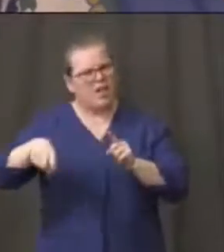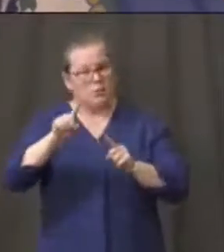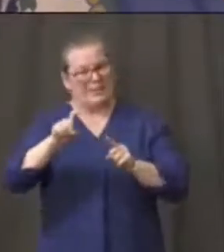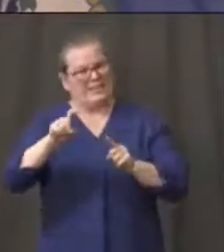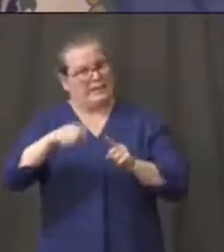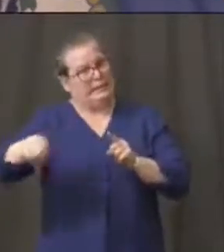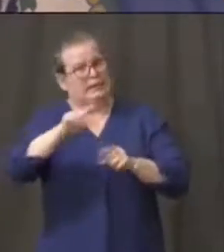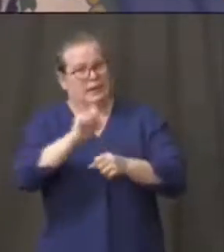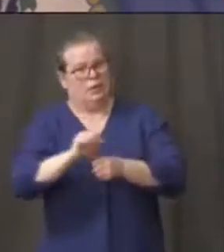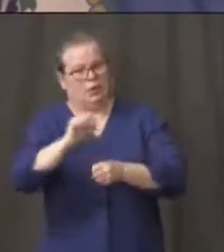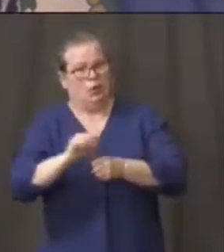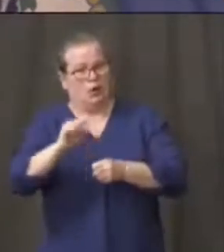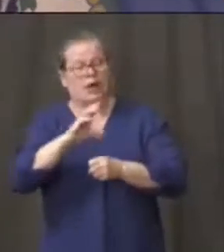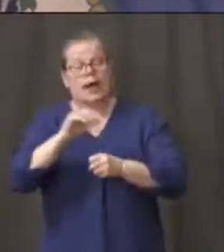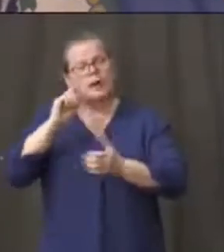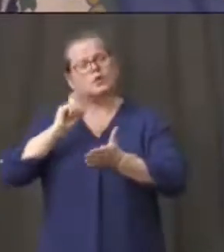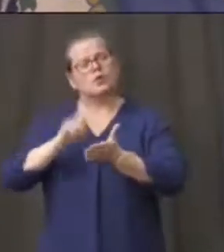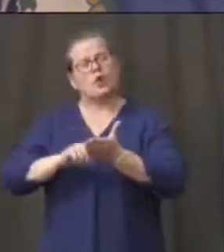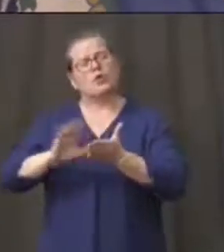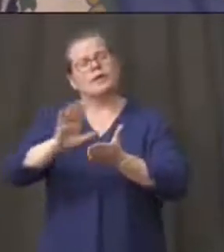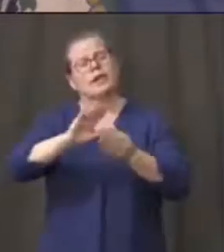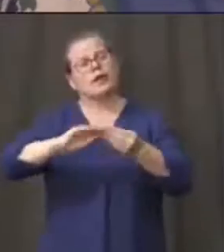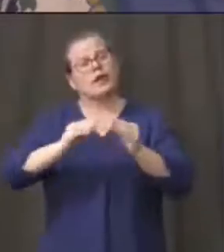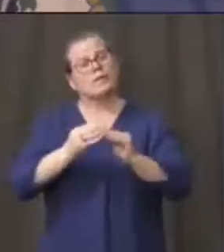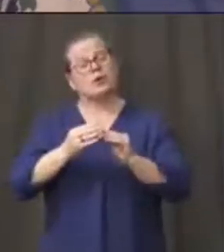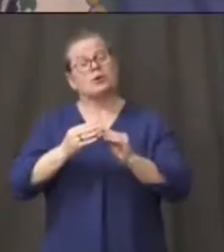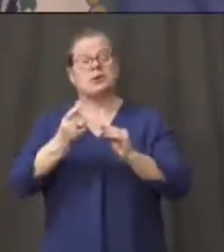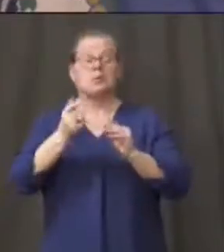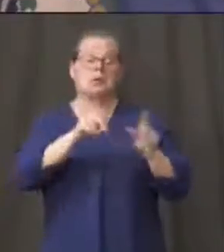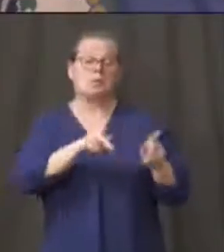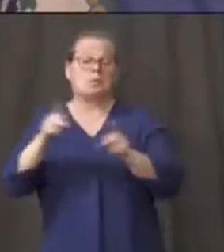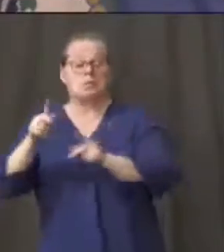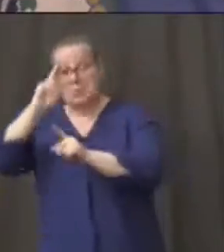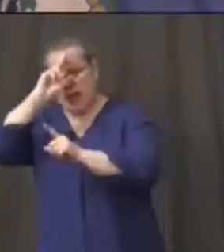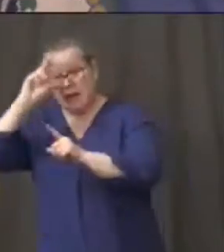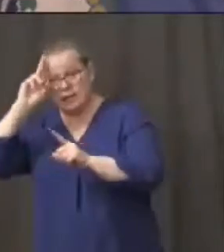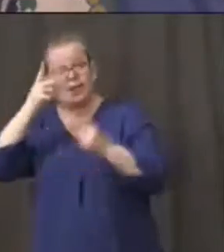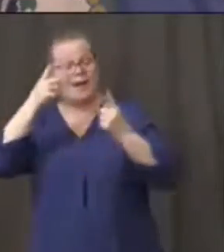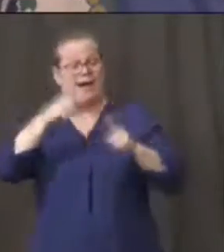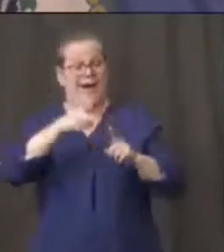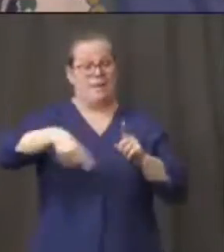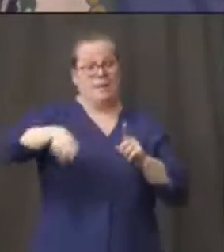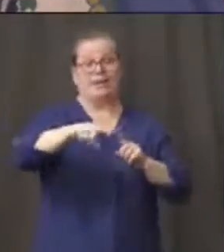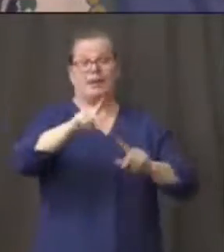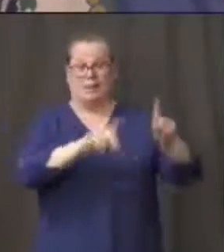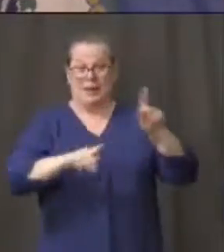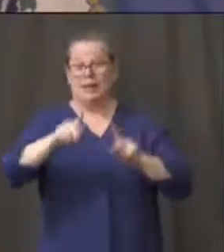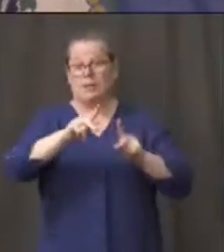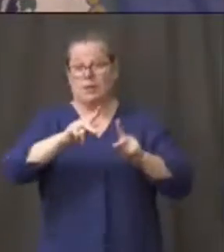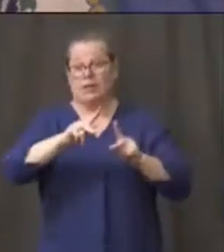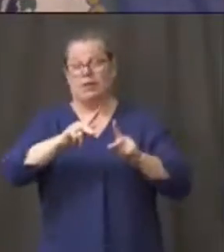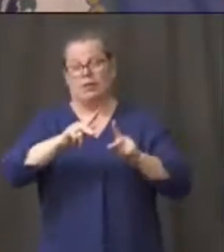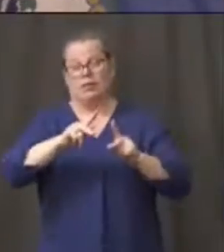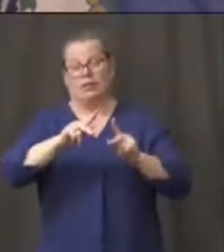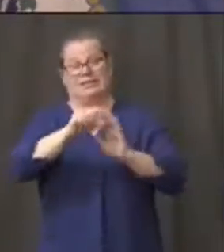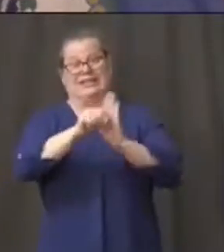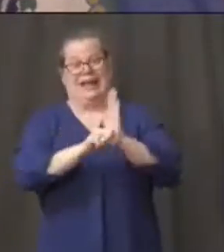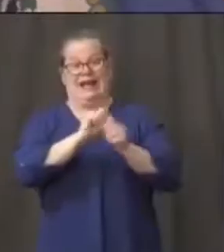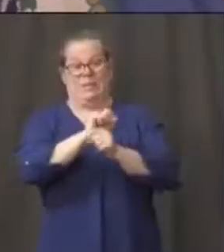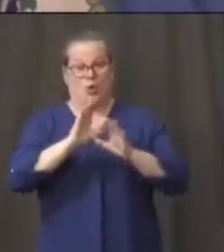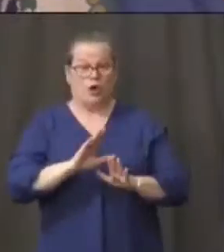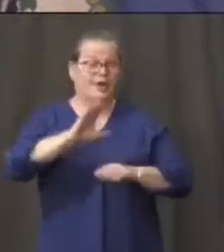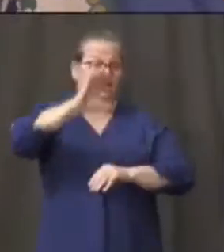hospitalizations. While we still have a rising number of our frontline state employees who are getting